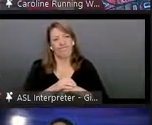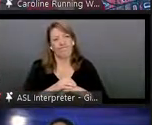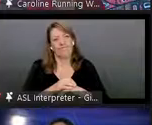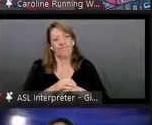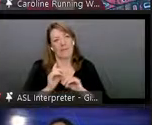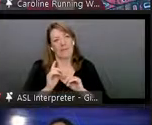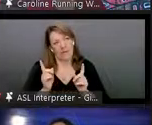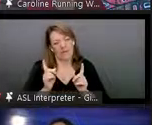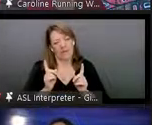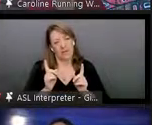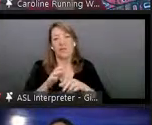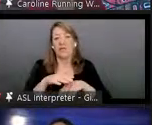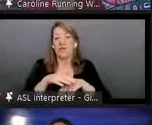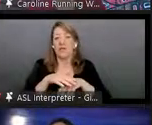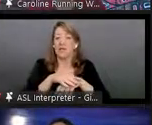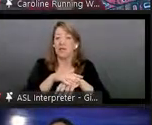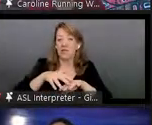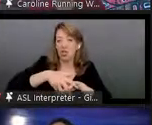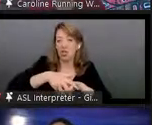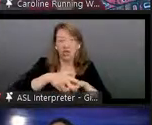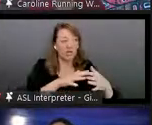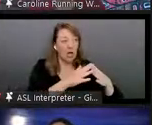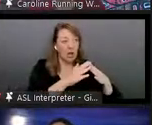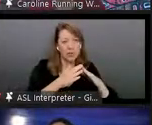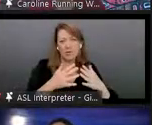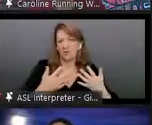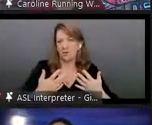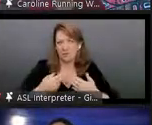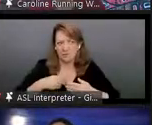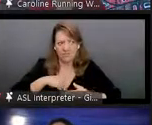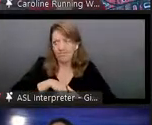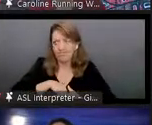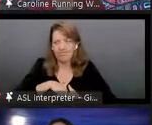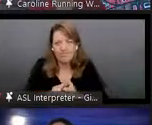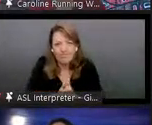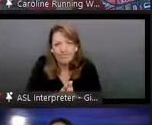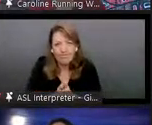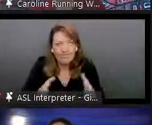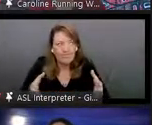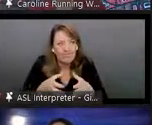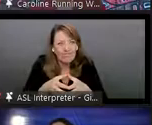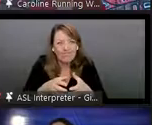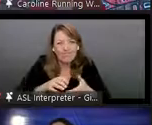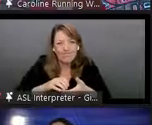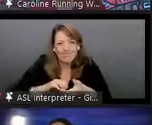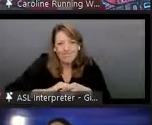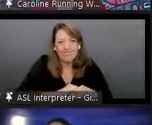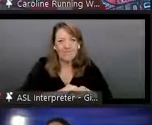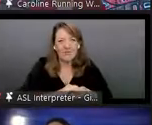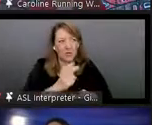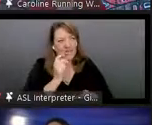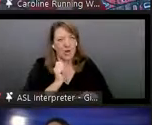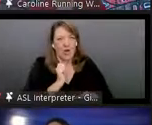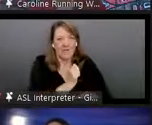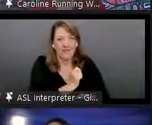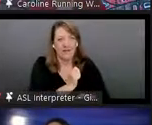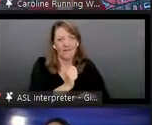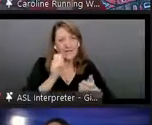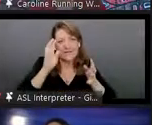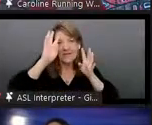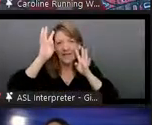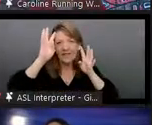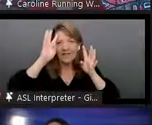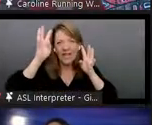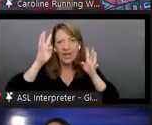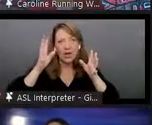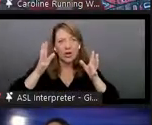indigenous communities, you know, we're also very motivated to engage. So it's like, um, you know, we see ourselves as, um, as innovators, as people who kind